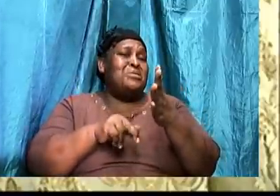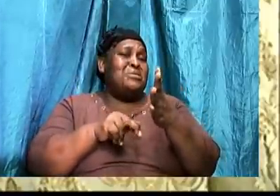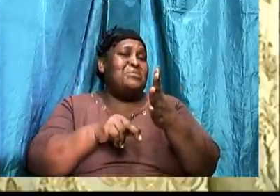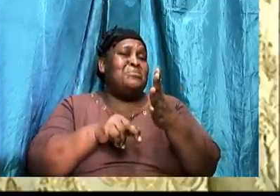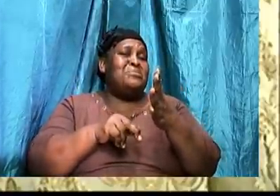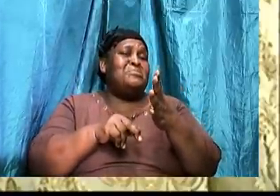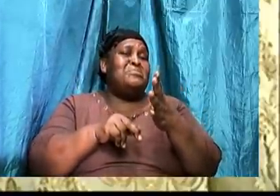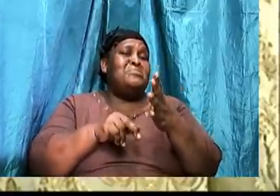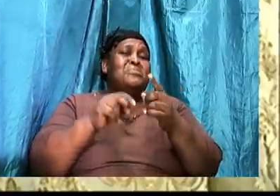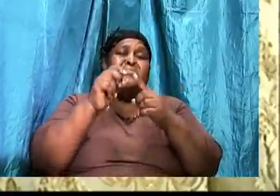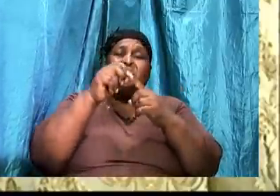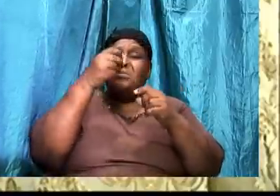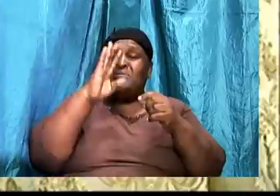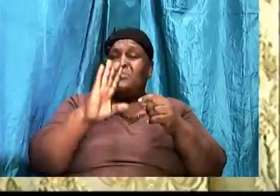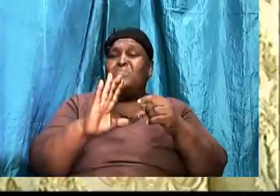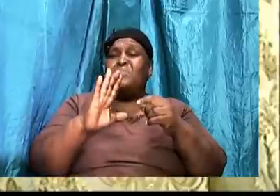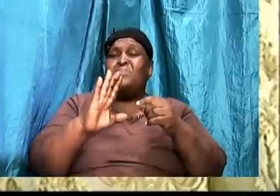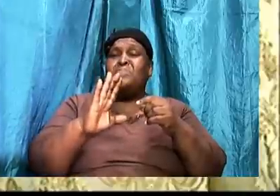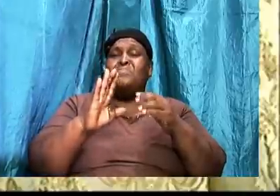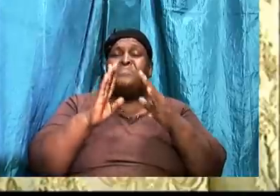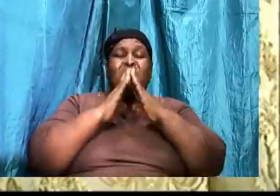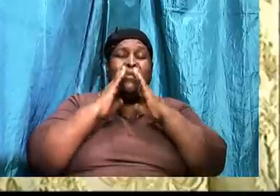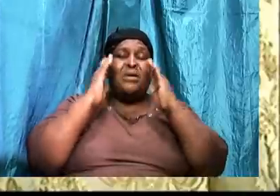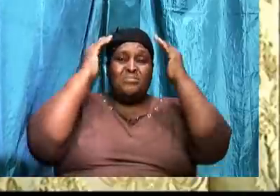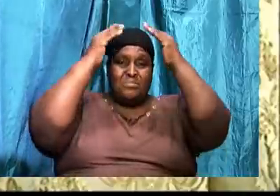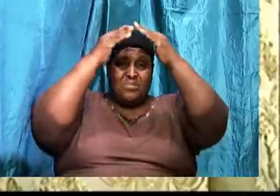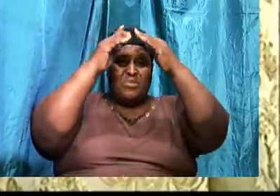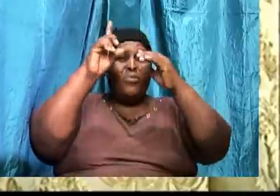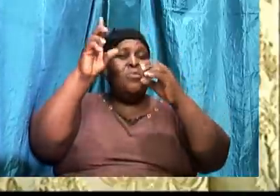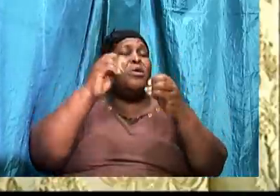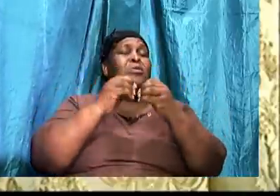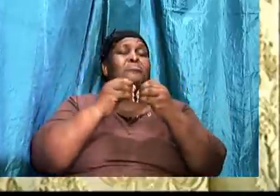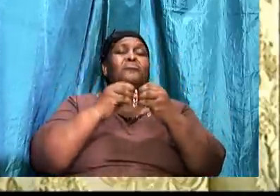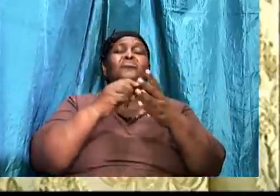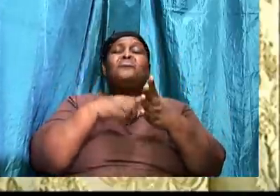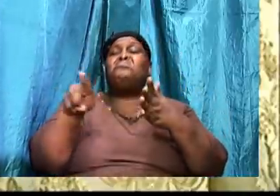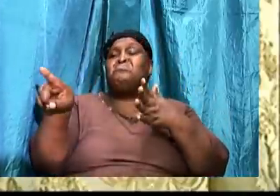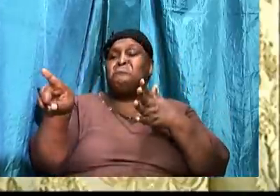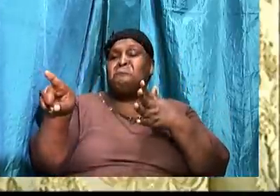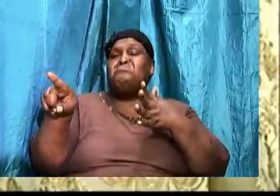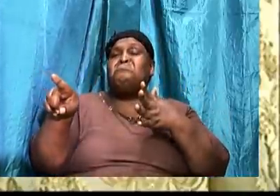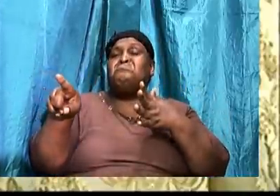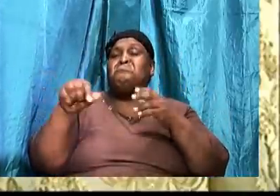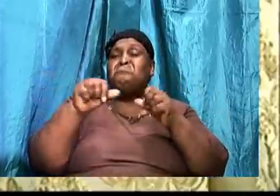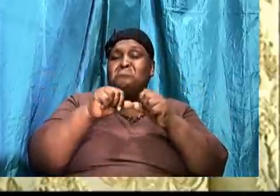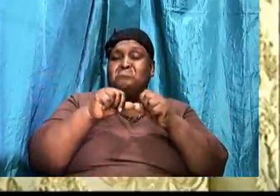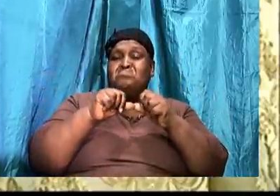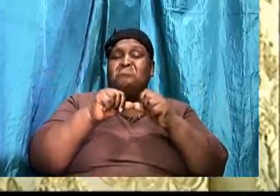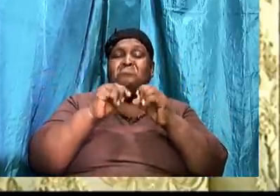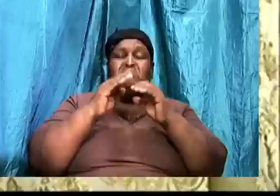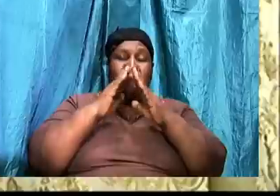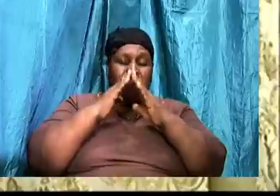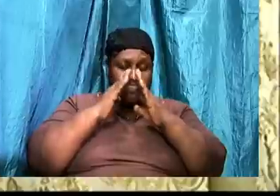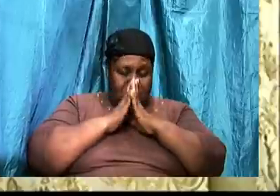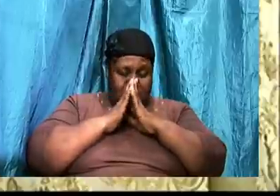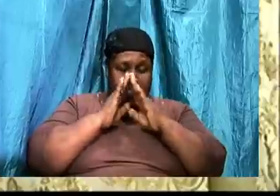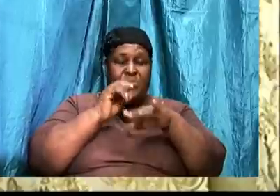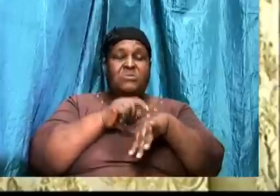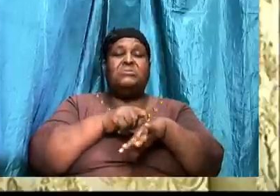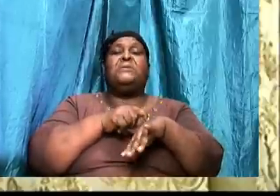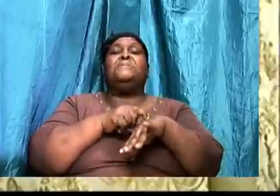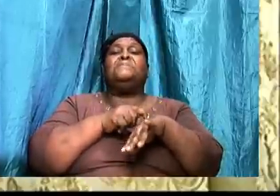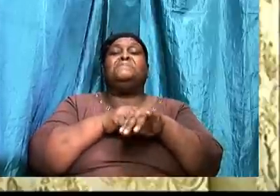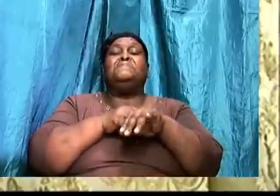I'm going to try and stay true to that. So just bow your heads while I pray